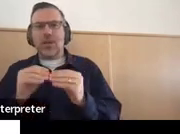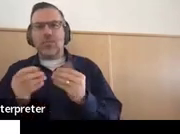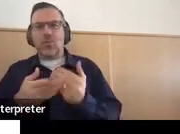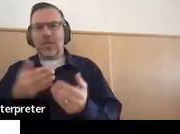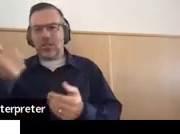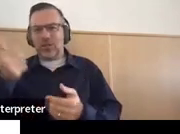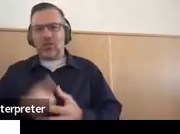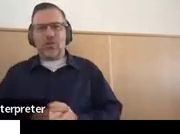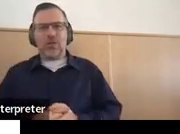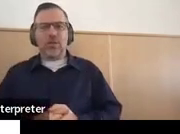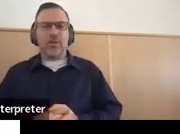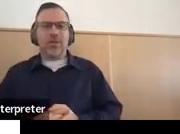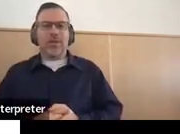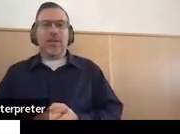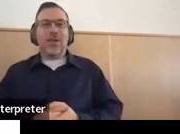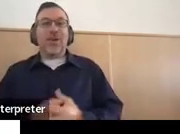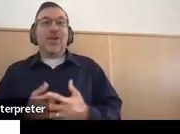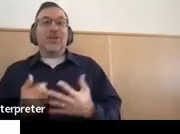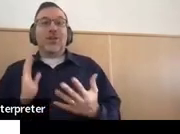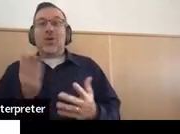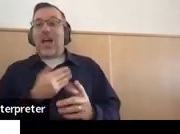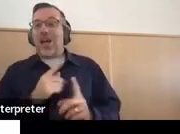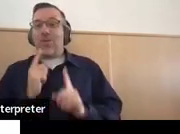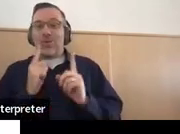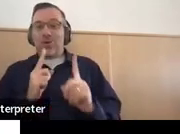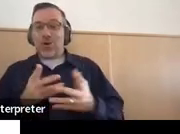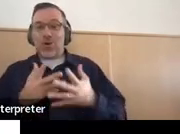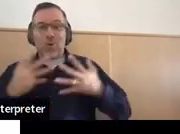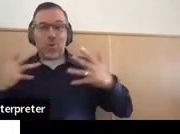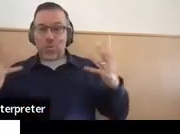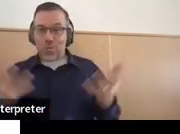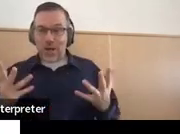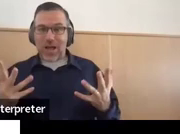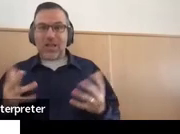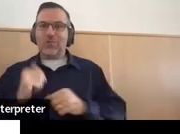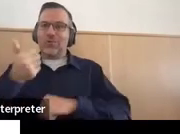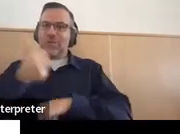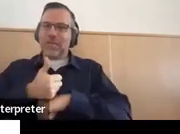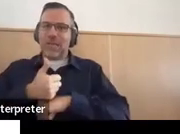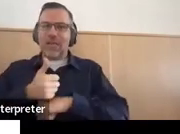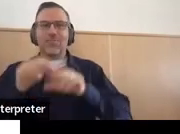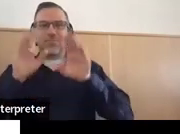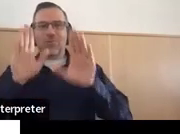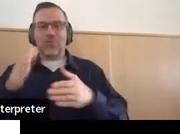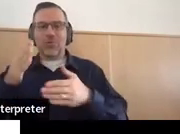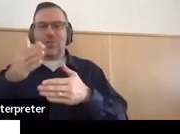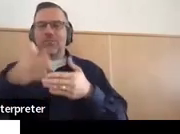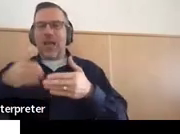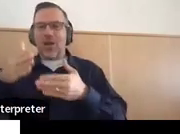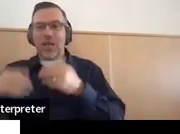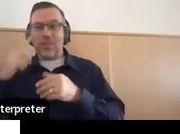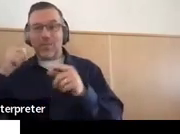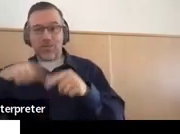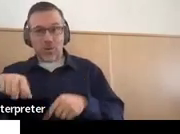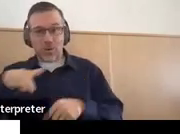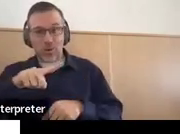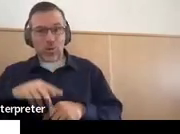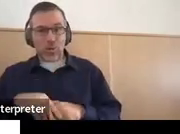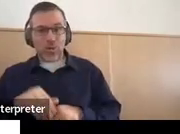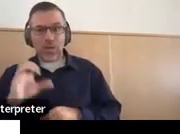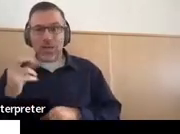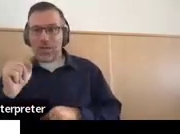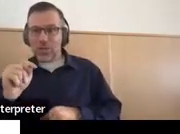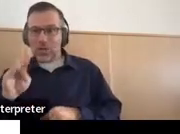So what do we want to do, we want to promote ambitious outcomes for youth, don't see anything in the chat